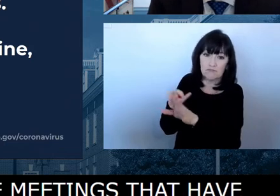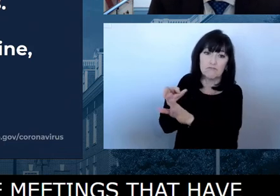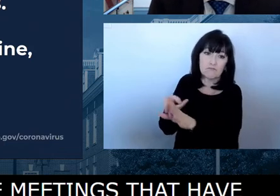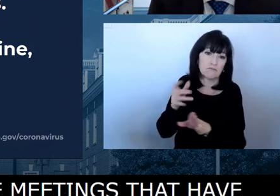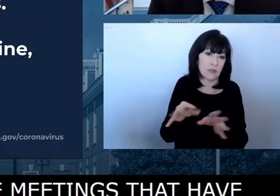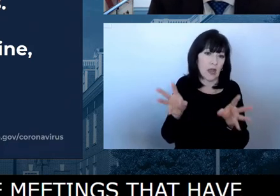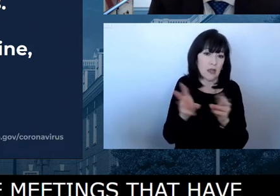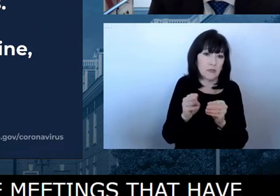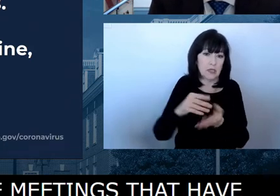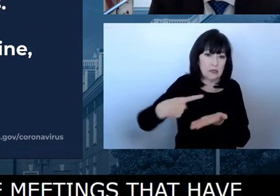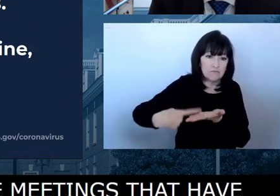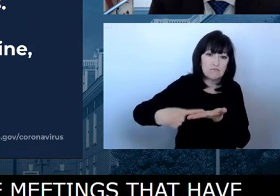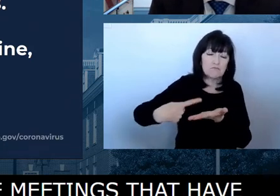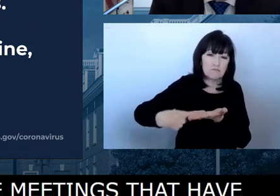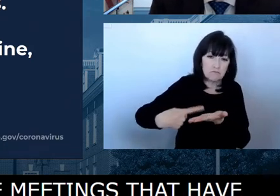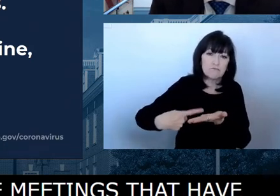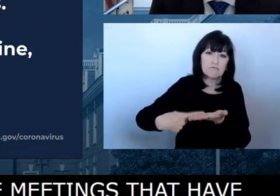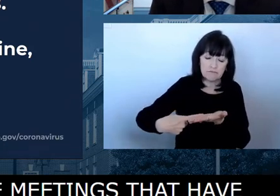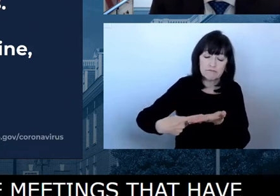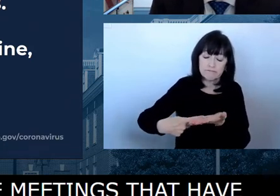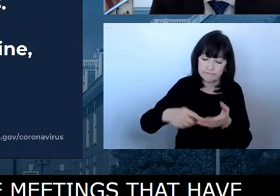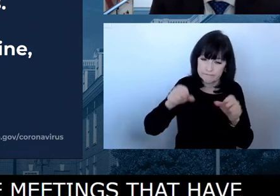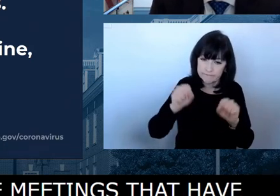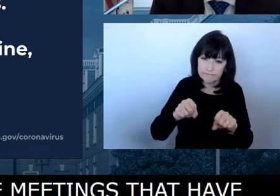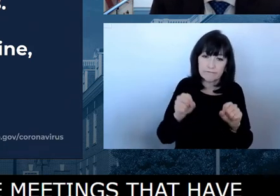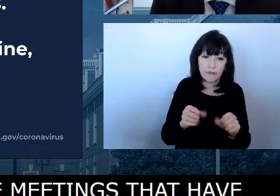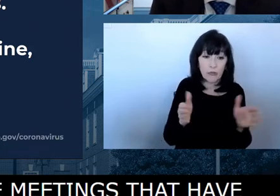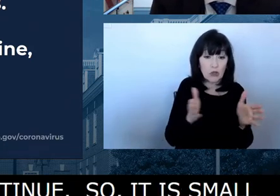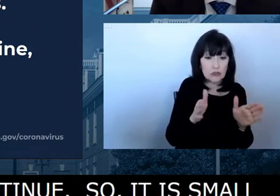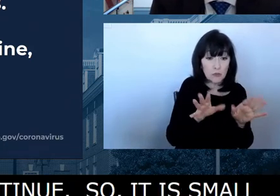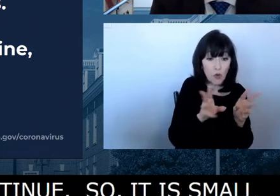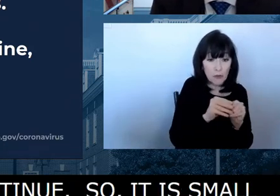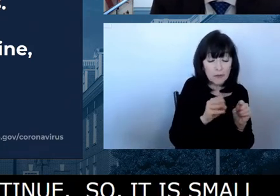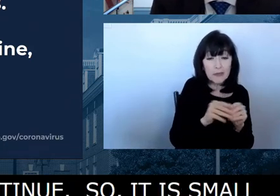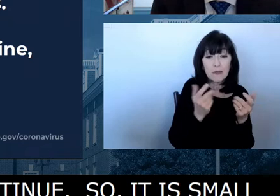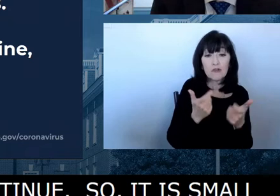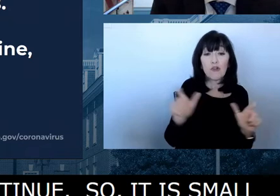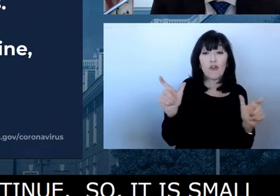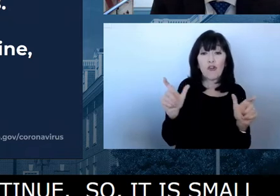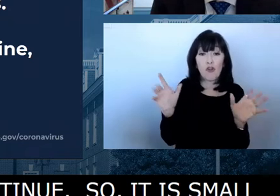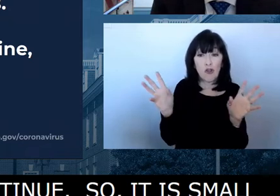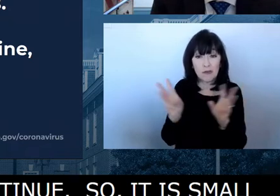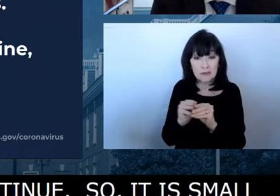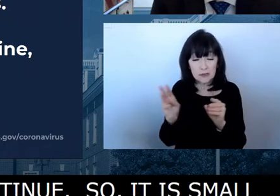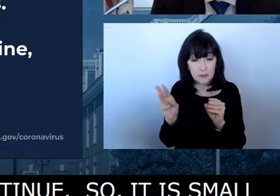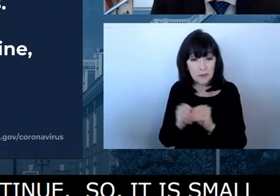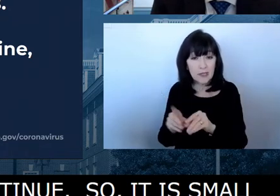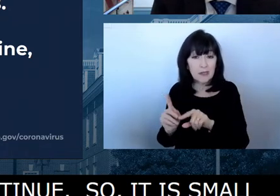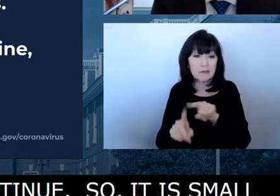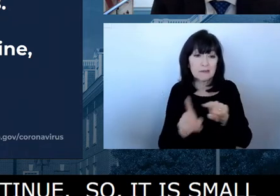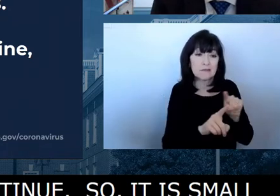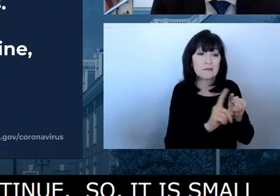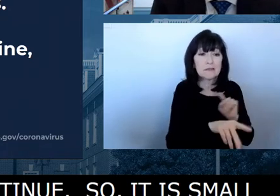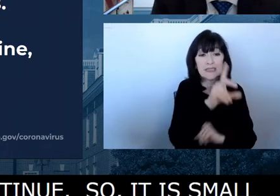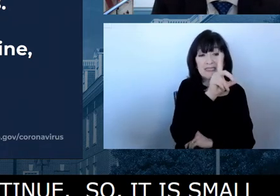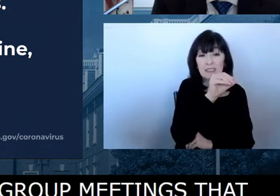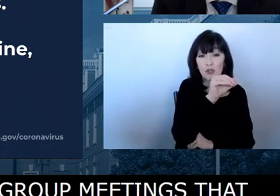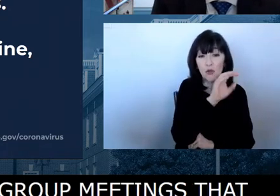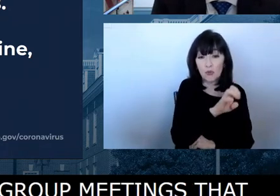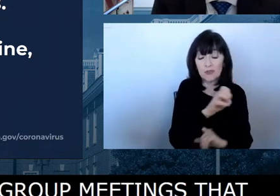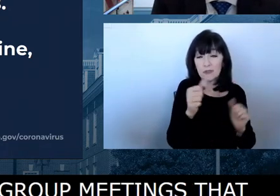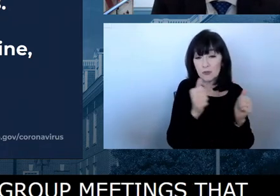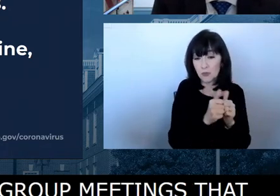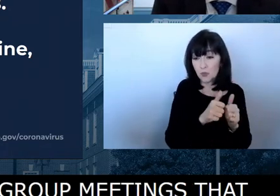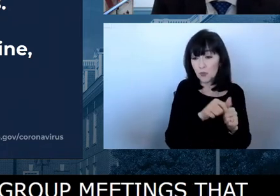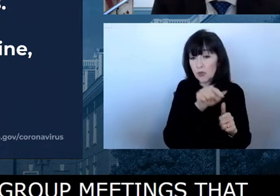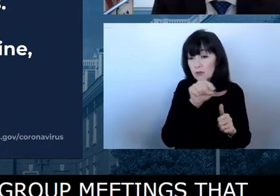is small and medium as well as large group meetings that are being held between the Department of Ed and other groups and